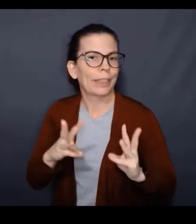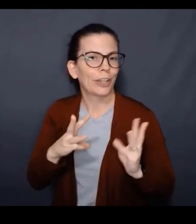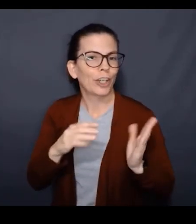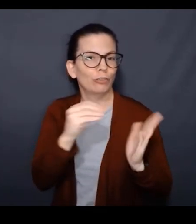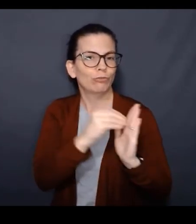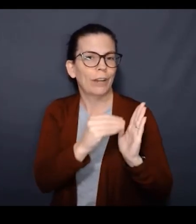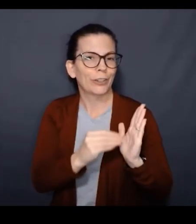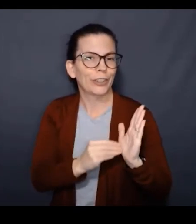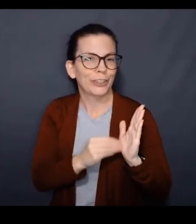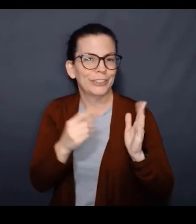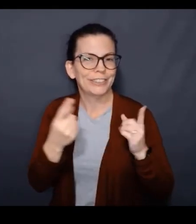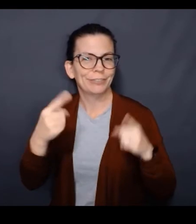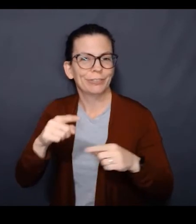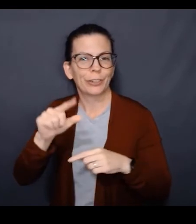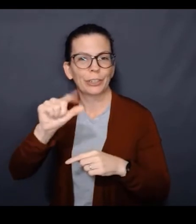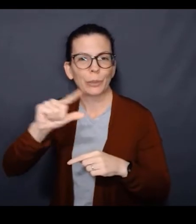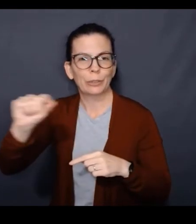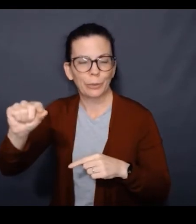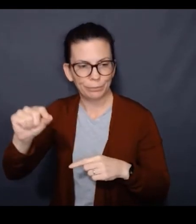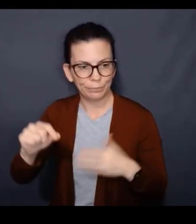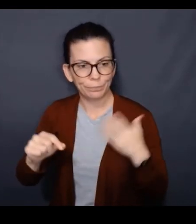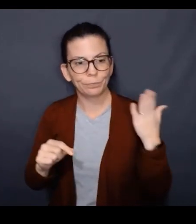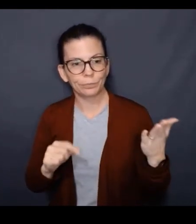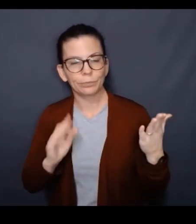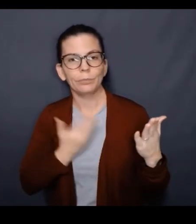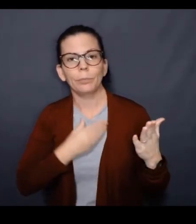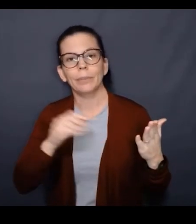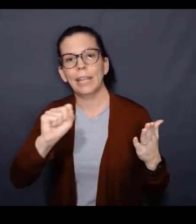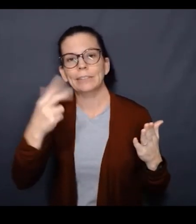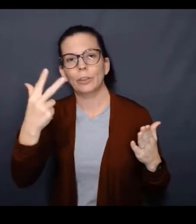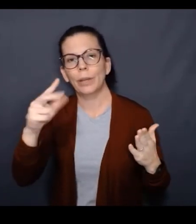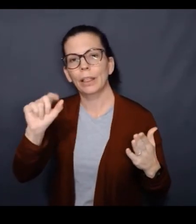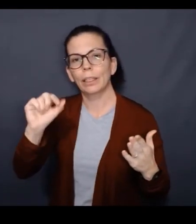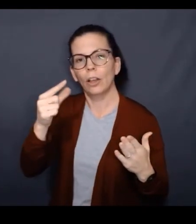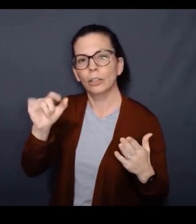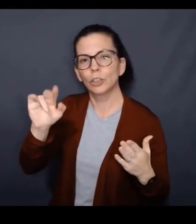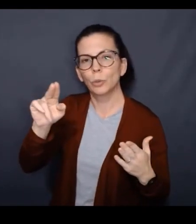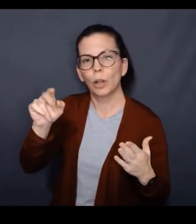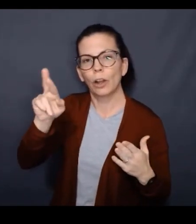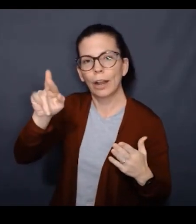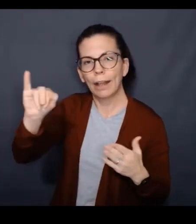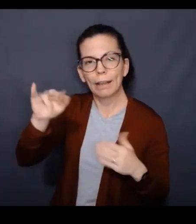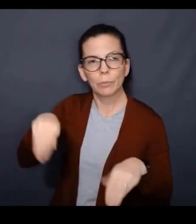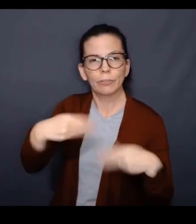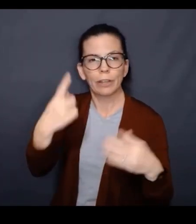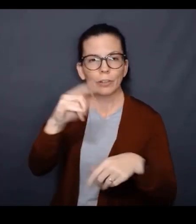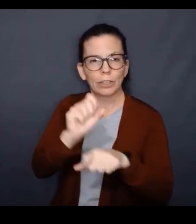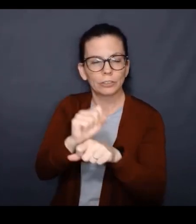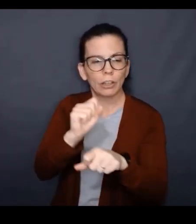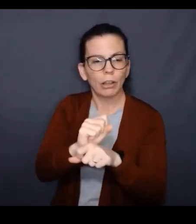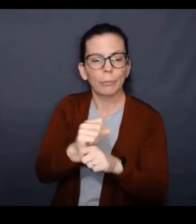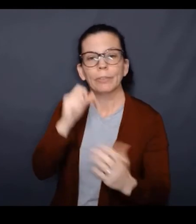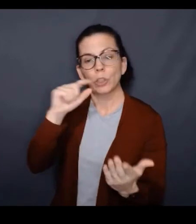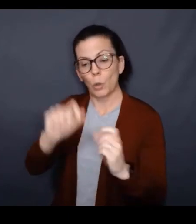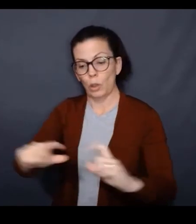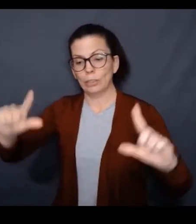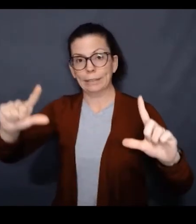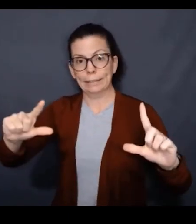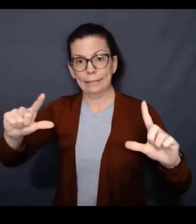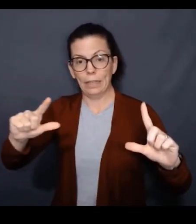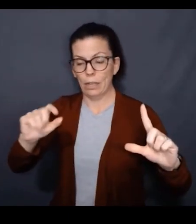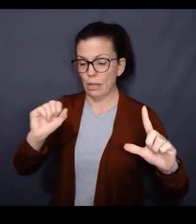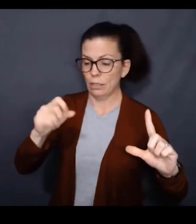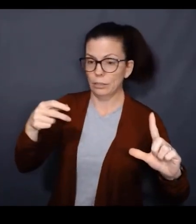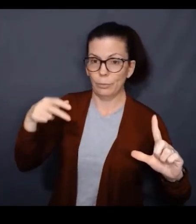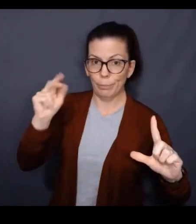a look and see if we can find how many weather records there were in 2020. So here is our S3 log URI that we